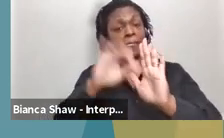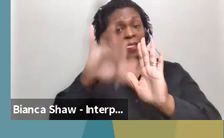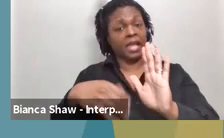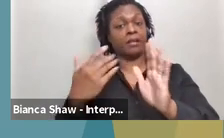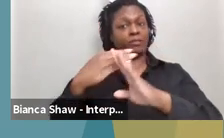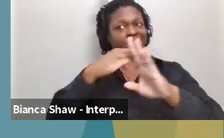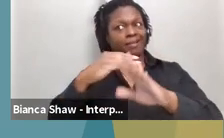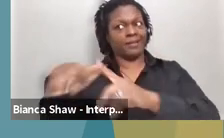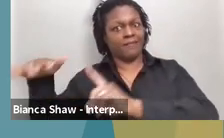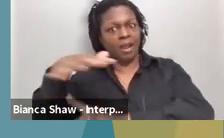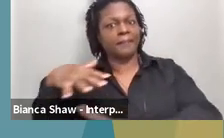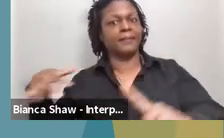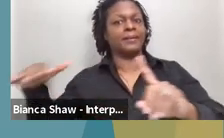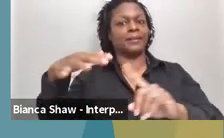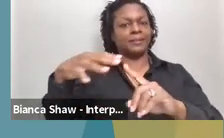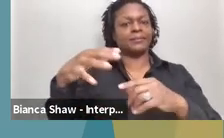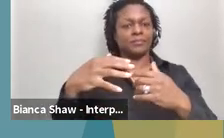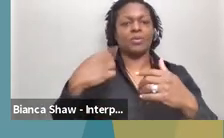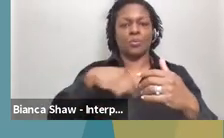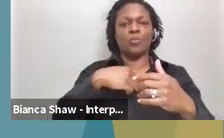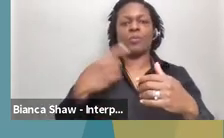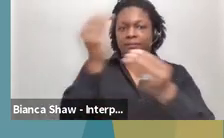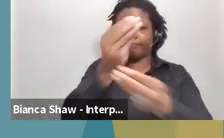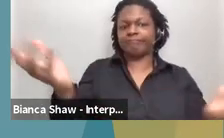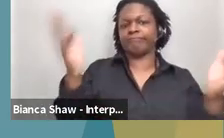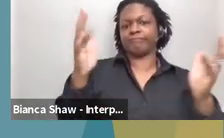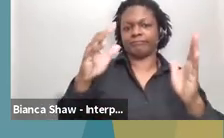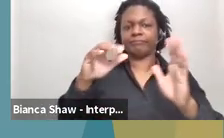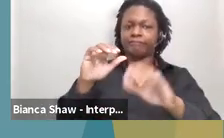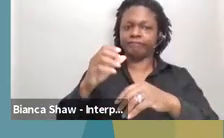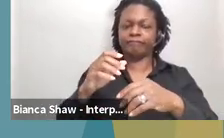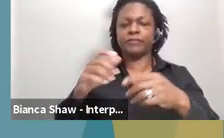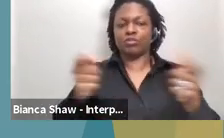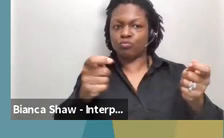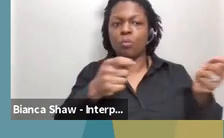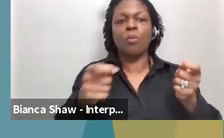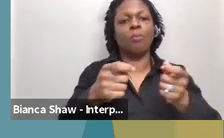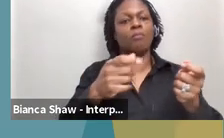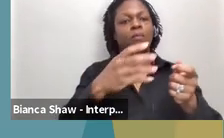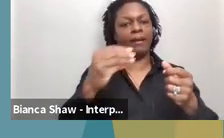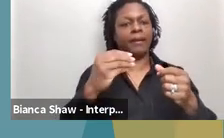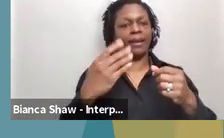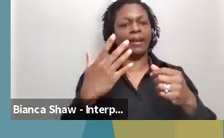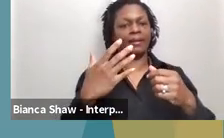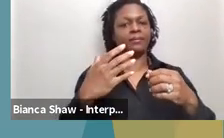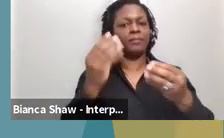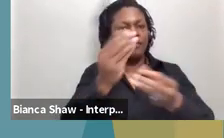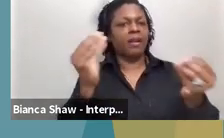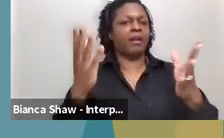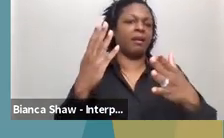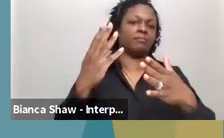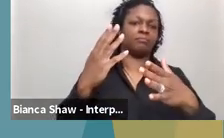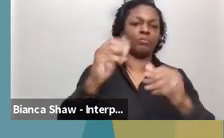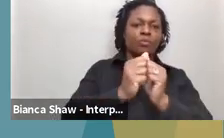families. So within the Office of Public Health is the Bureau of Family Health, and there are two very relevant programs that are